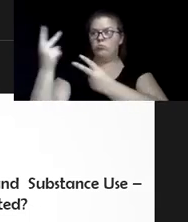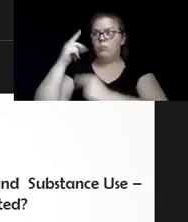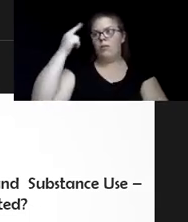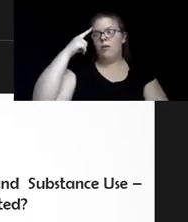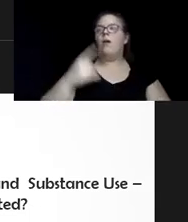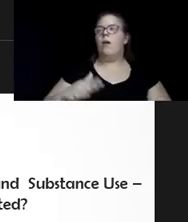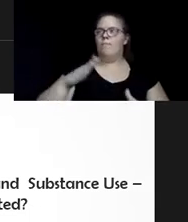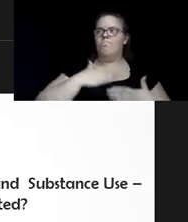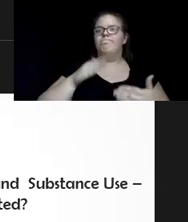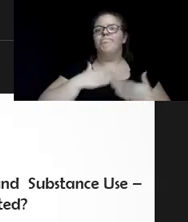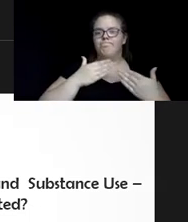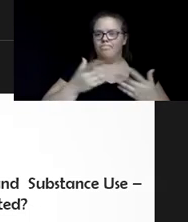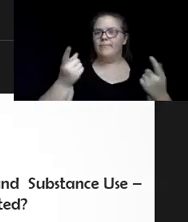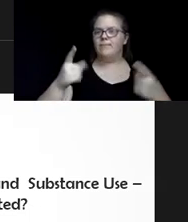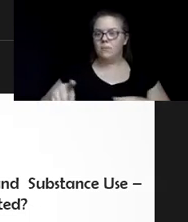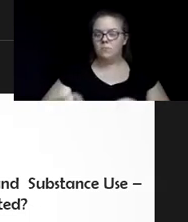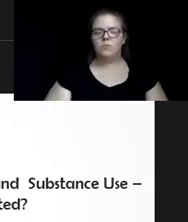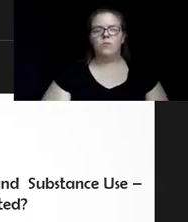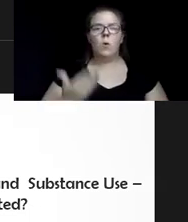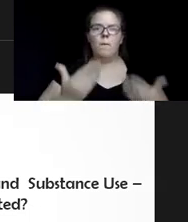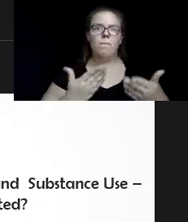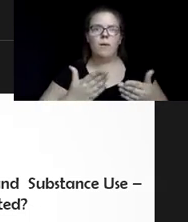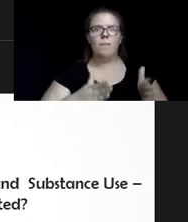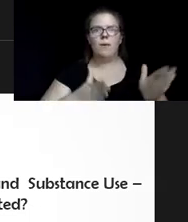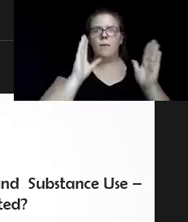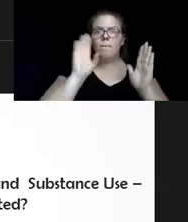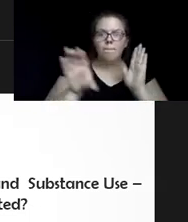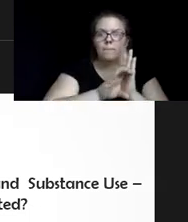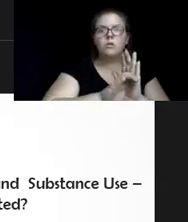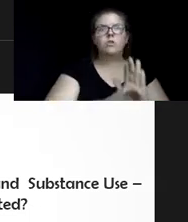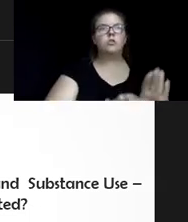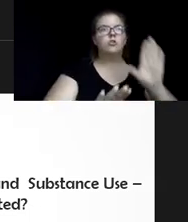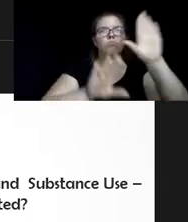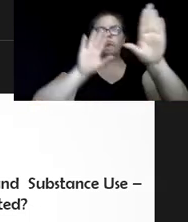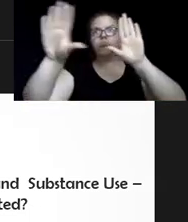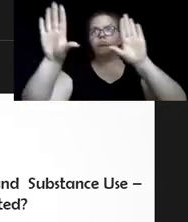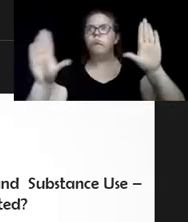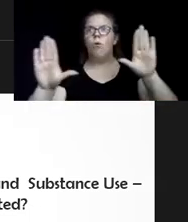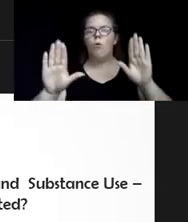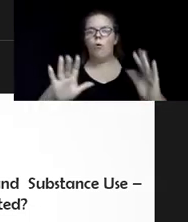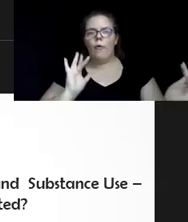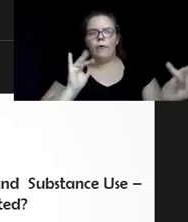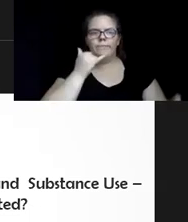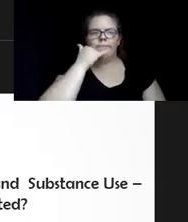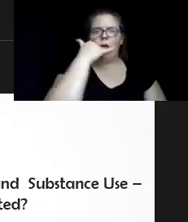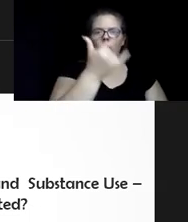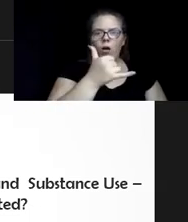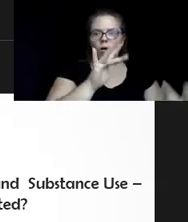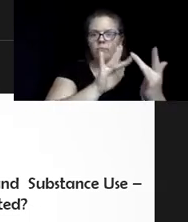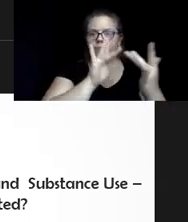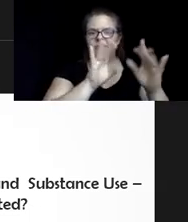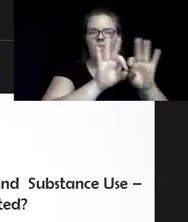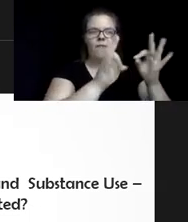working on organizing those pictures, you know, or calling up a friend or family that they haven't spoke to in a while.